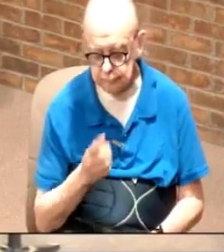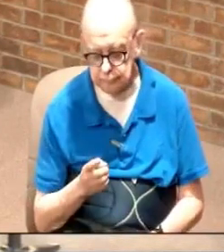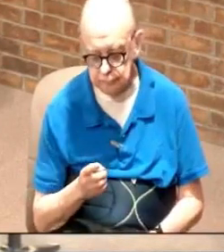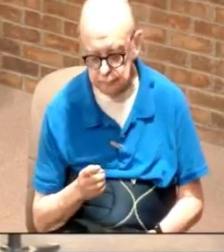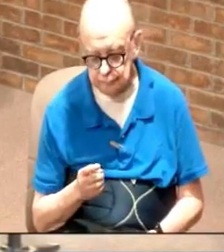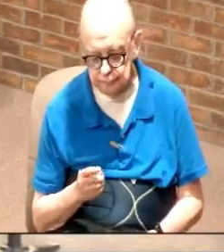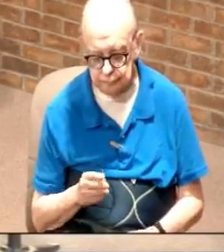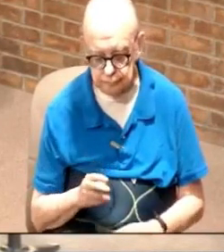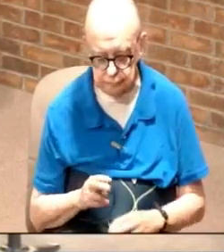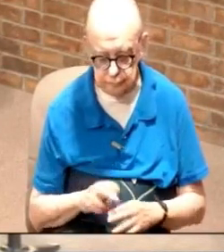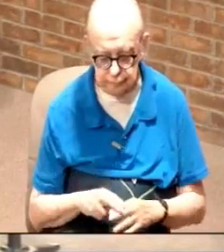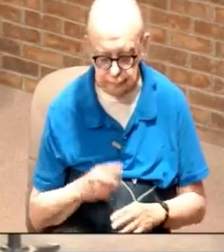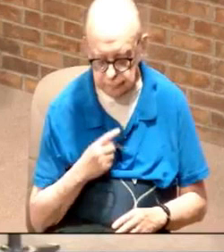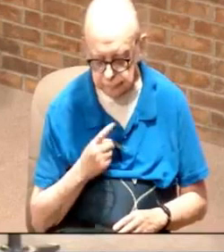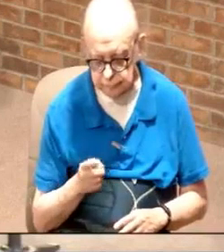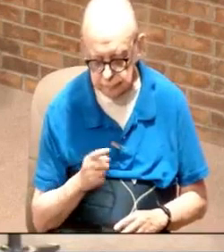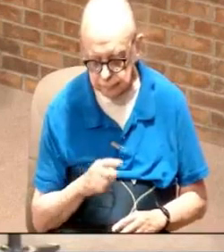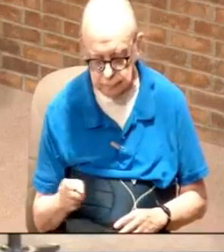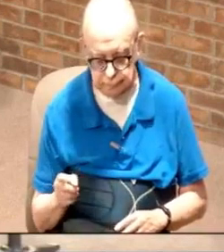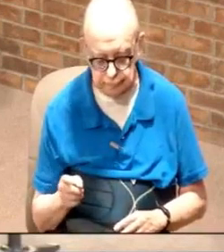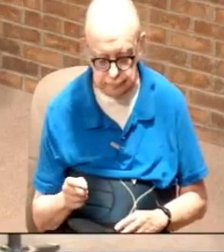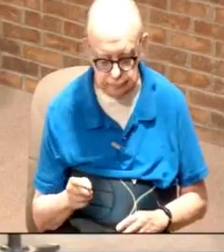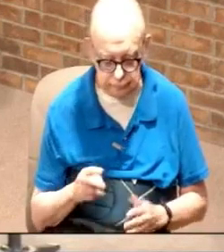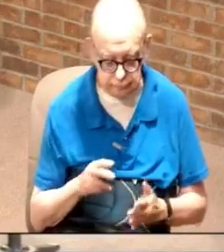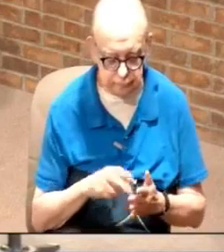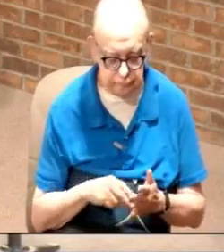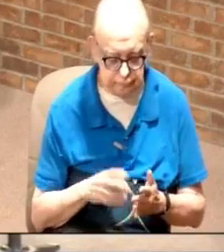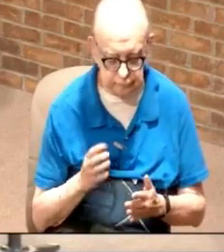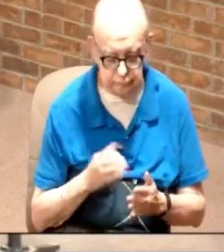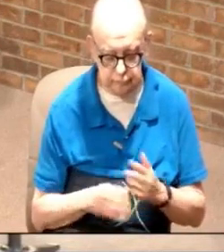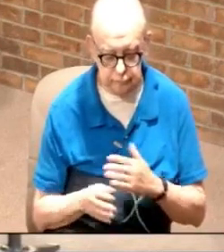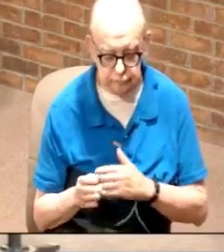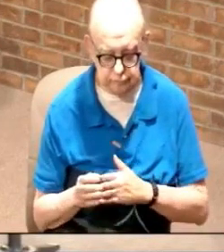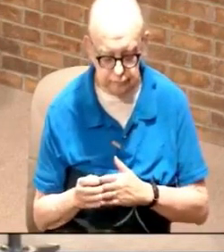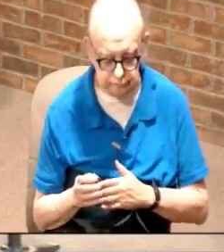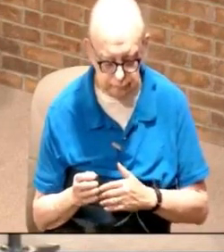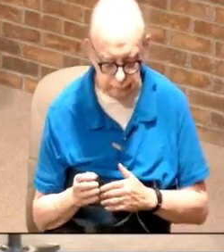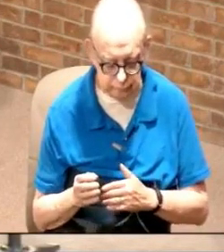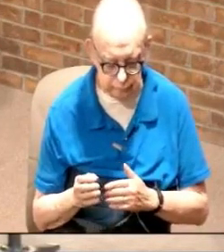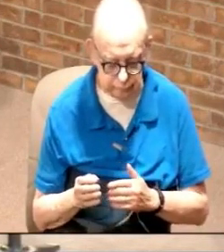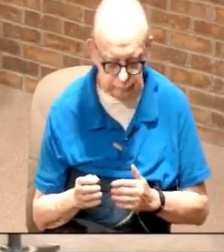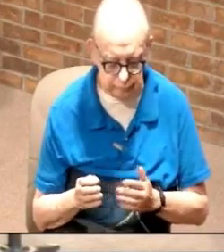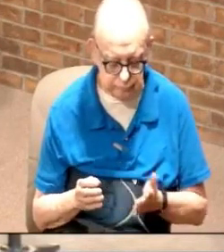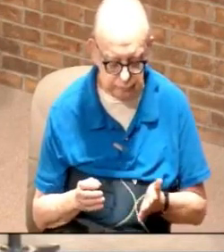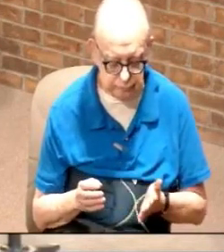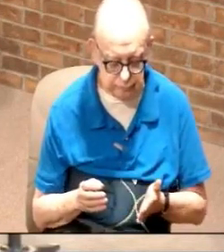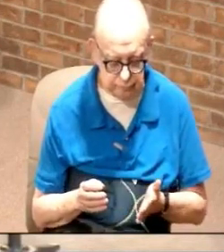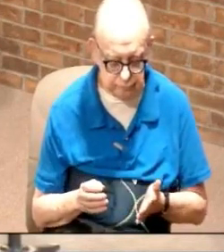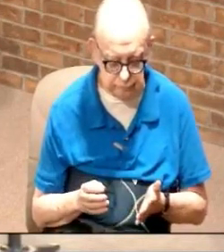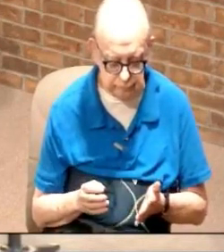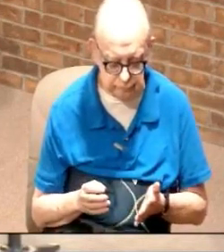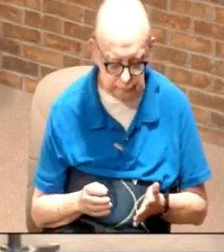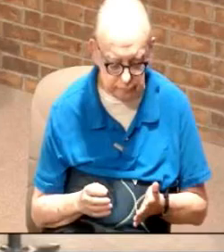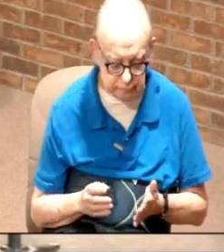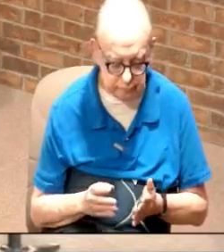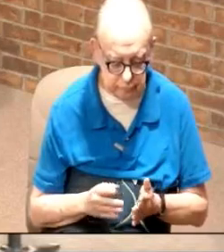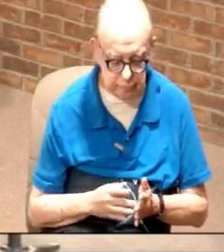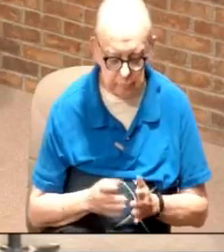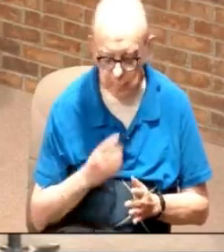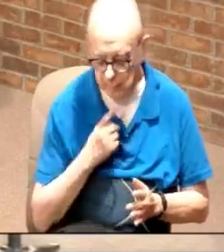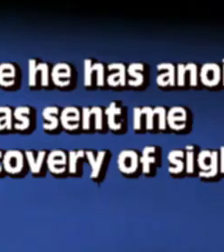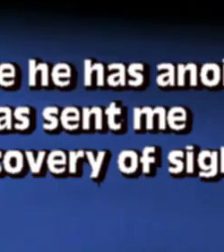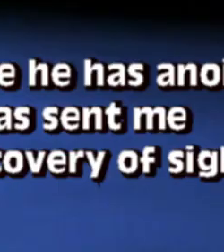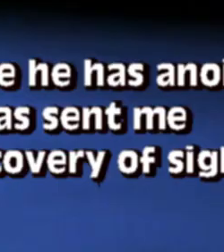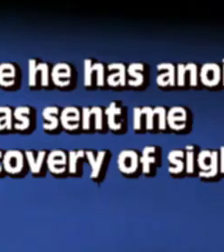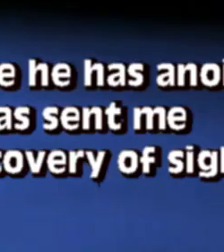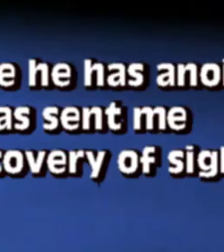down and he tells them he's reading Isaiah the scripture we were just reading and here's what he says he